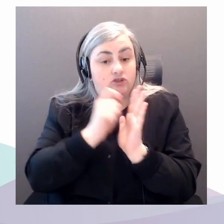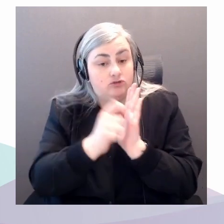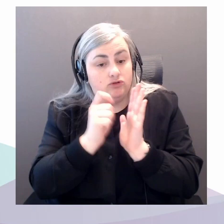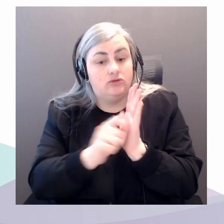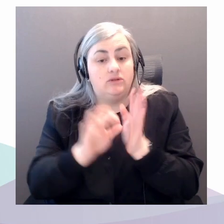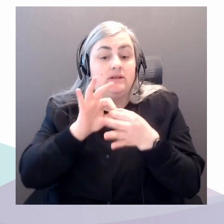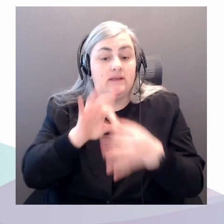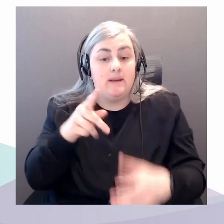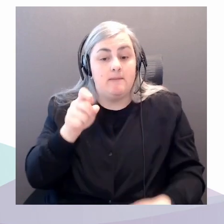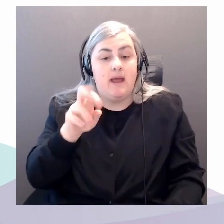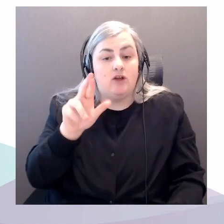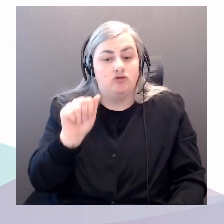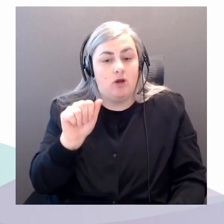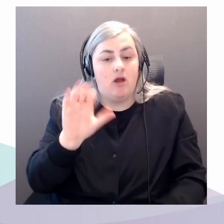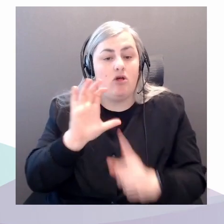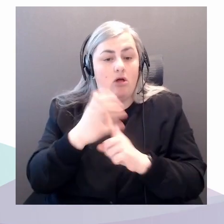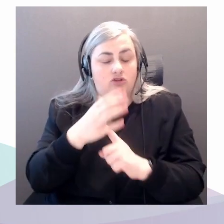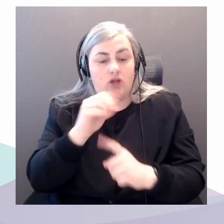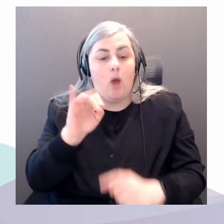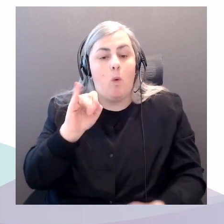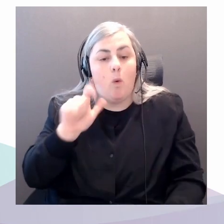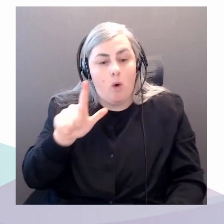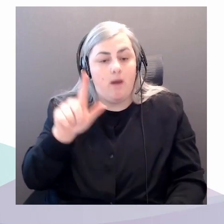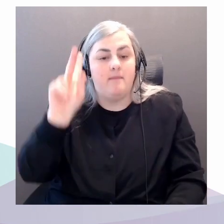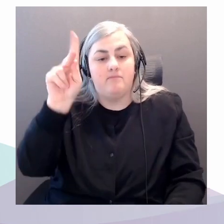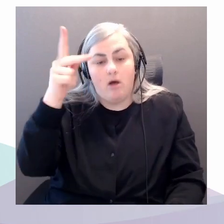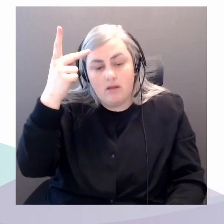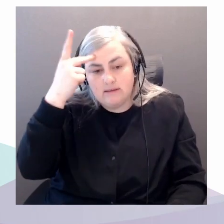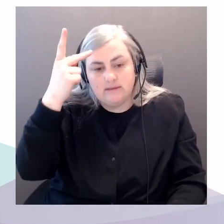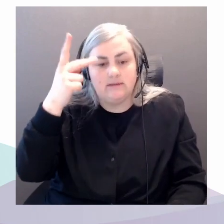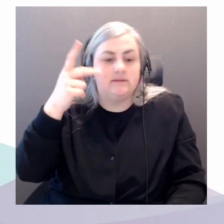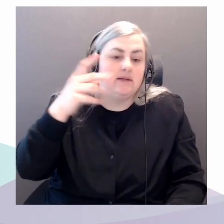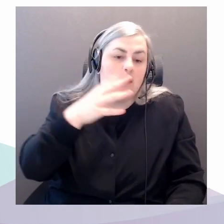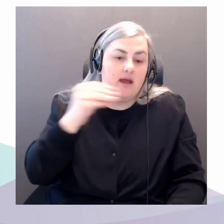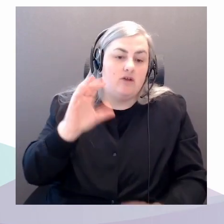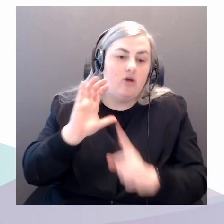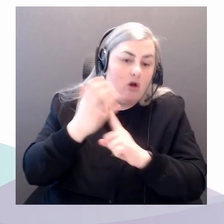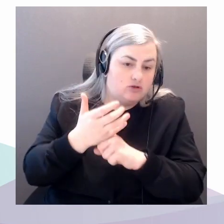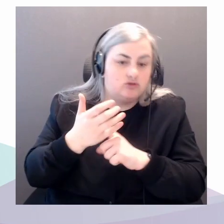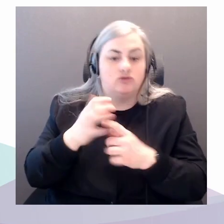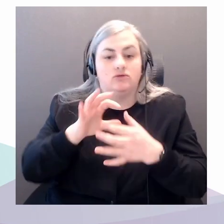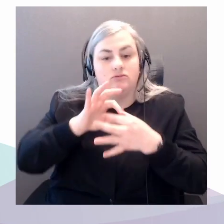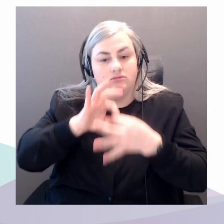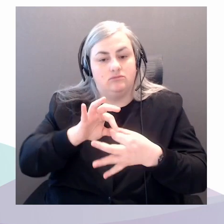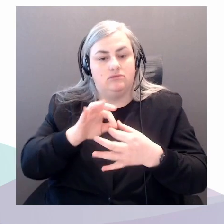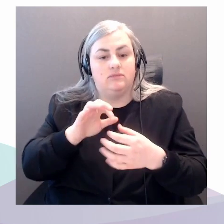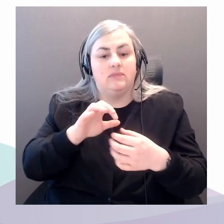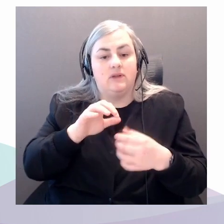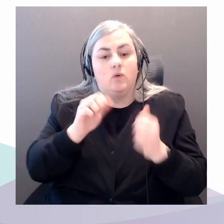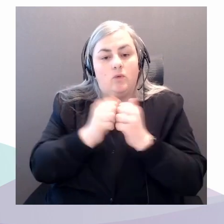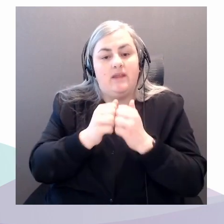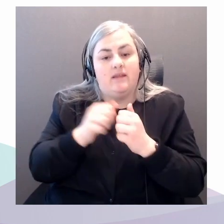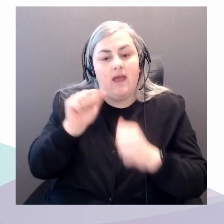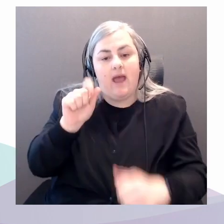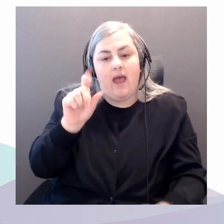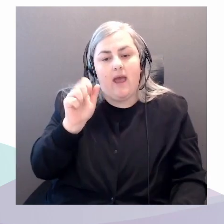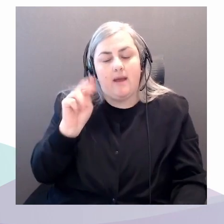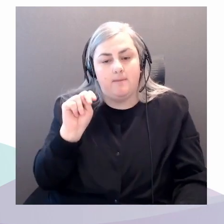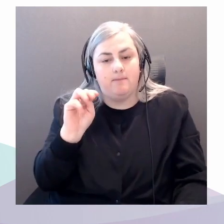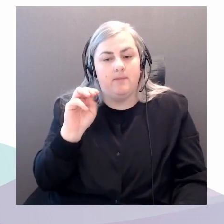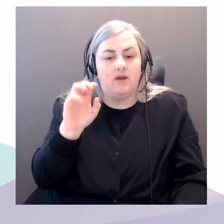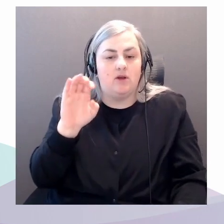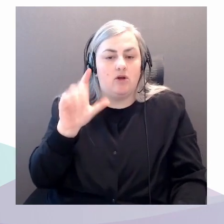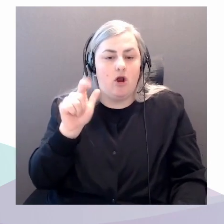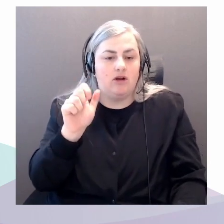with Imra Zeeman and Adam Carlson, Trafficking in Petronormativities, and Energy Imaginary's